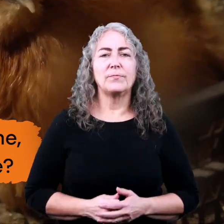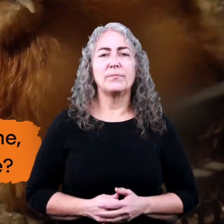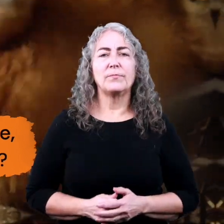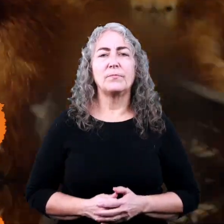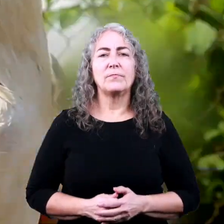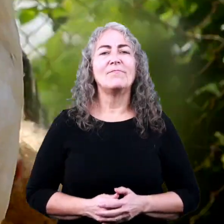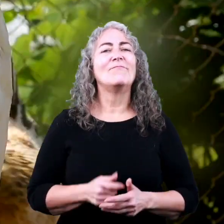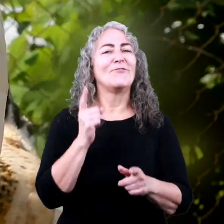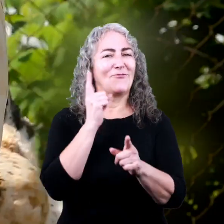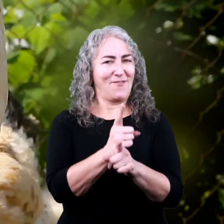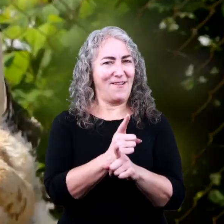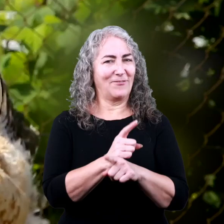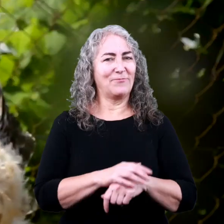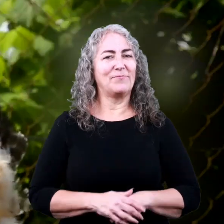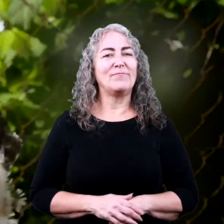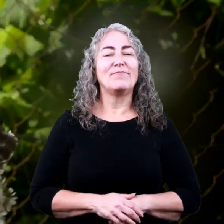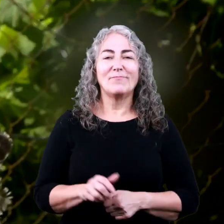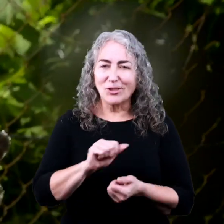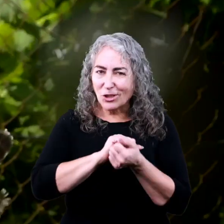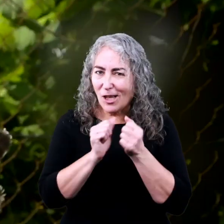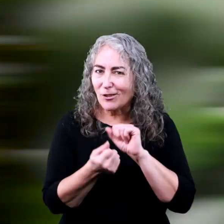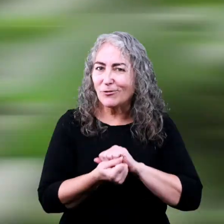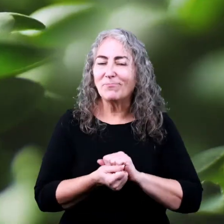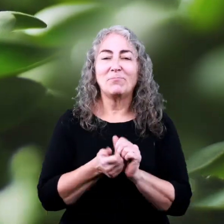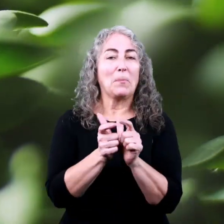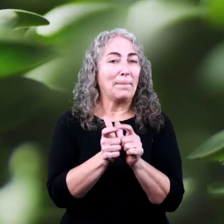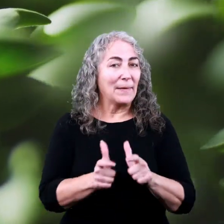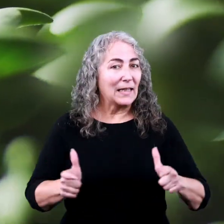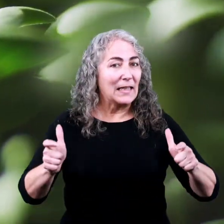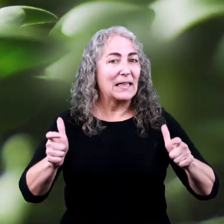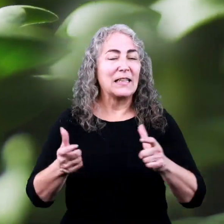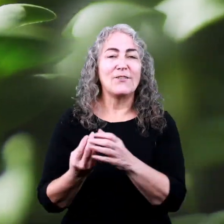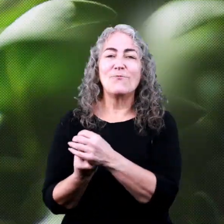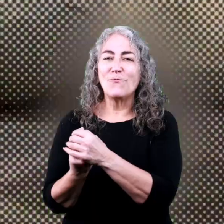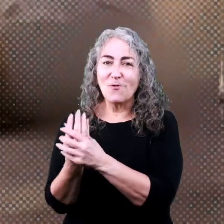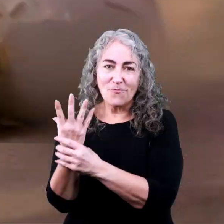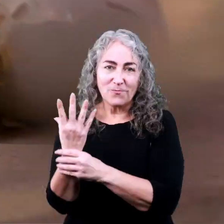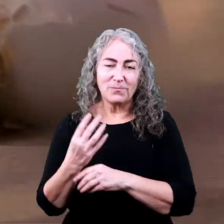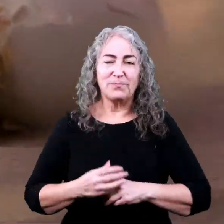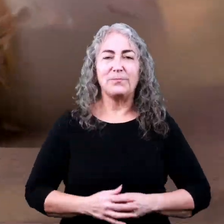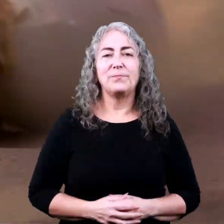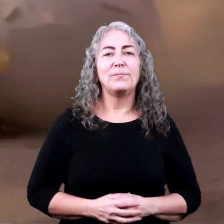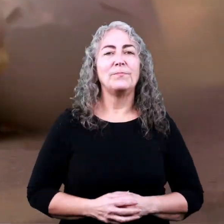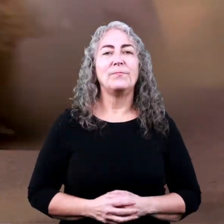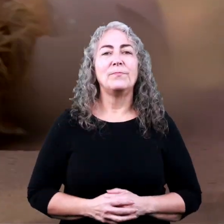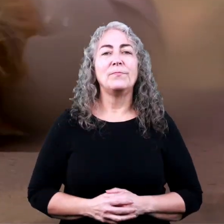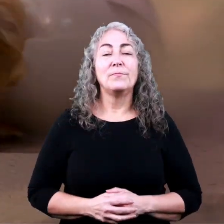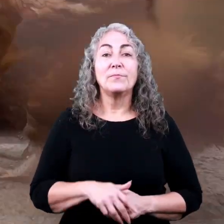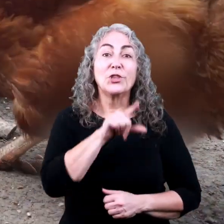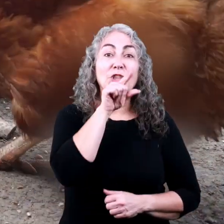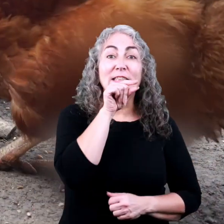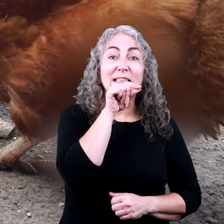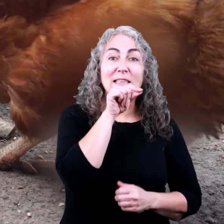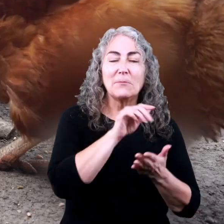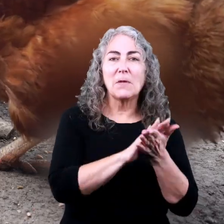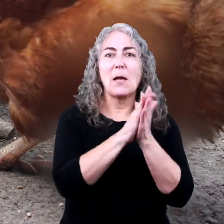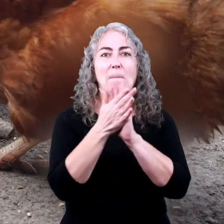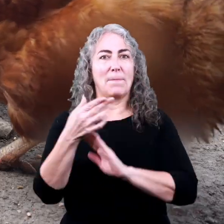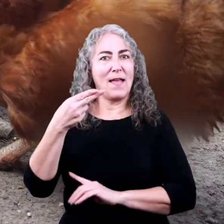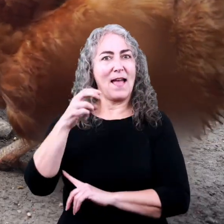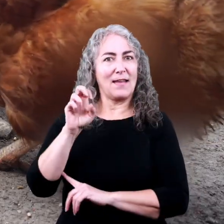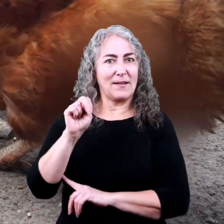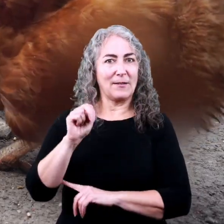that is right they change and get bigger they grow a chick